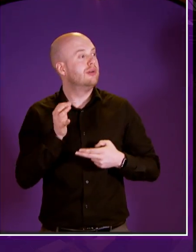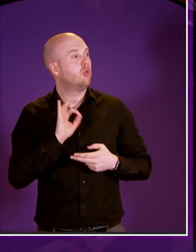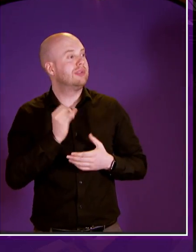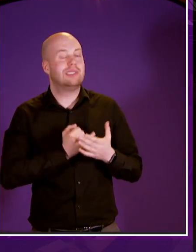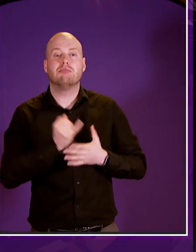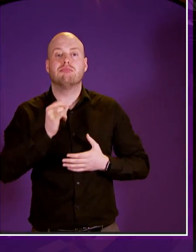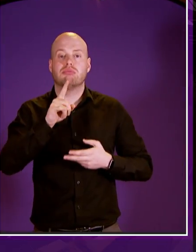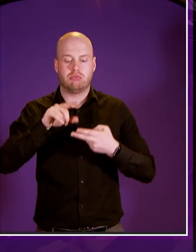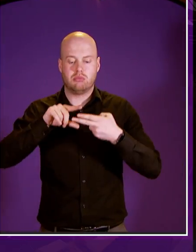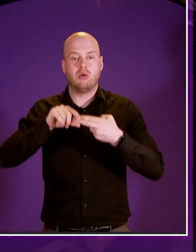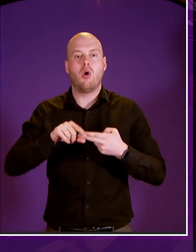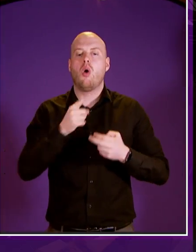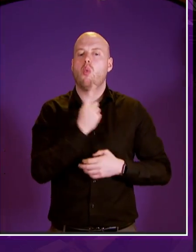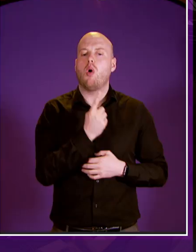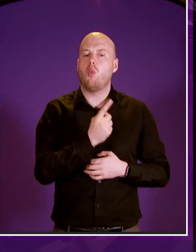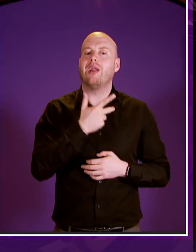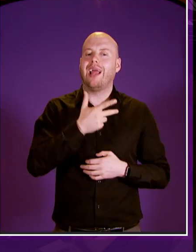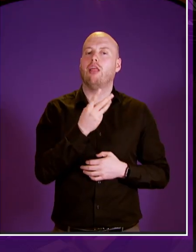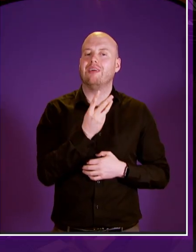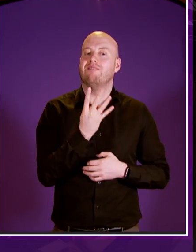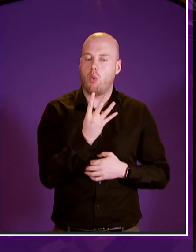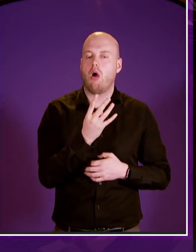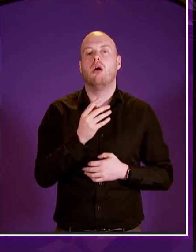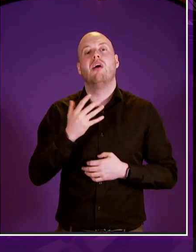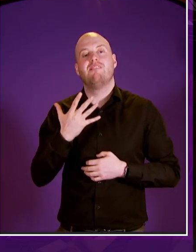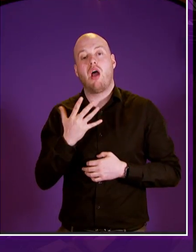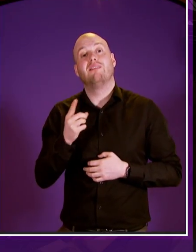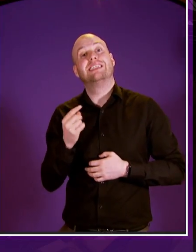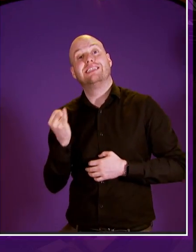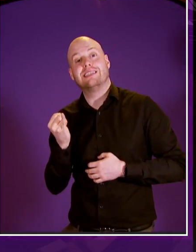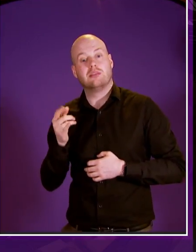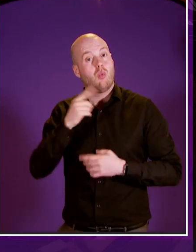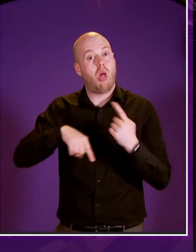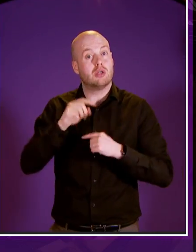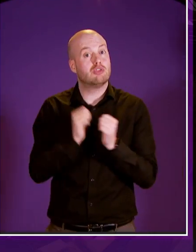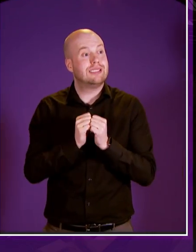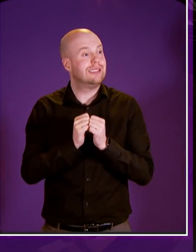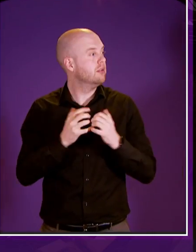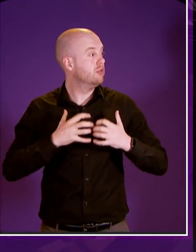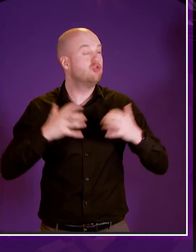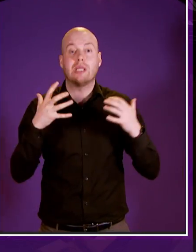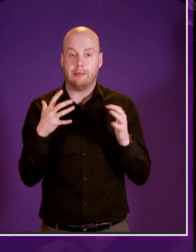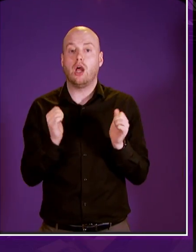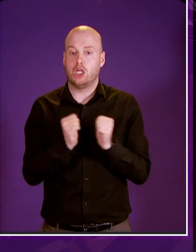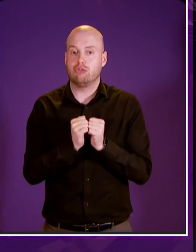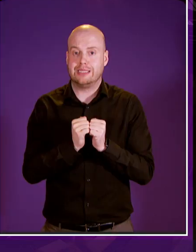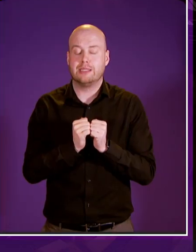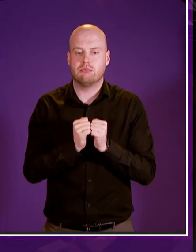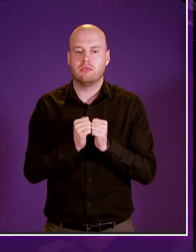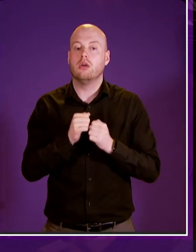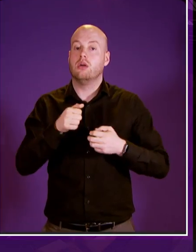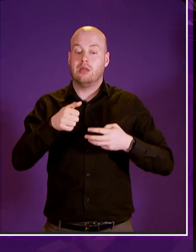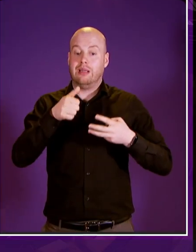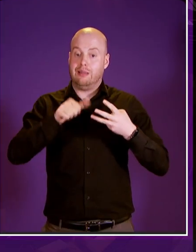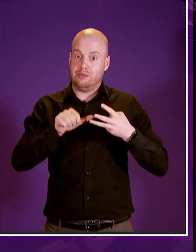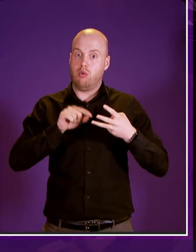that motions one one eight three four one one eight three five and one one eight three six be agreed are we all agreed we are agreed the next item